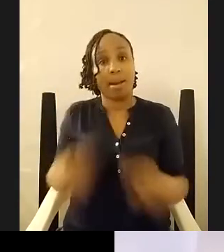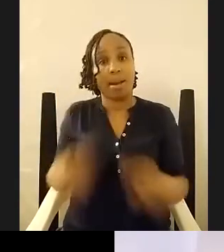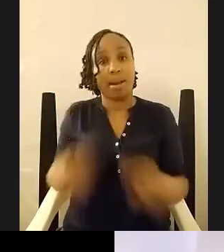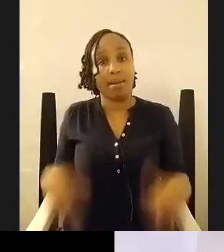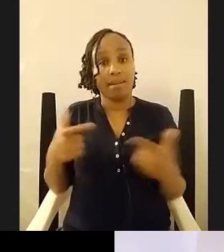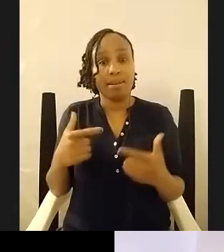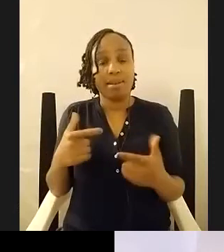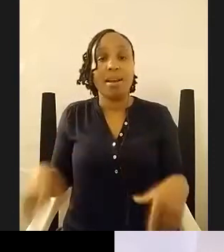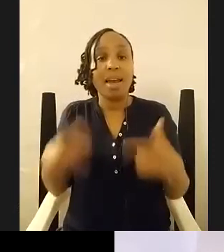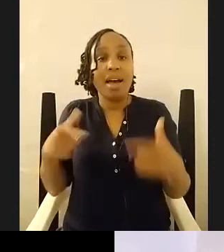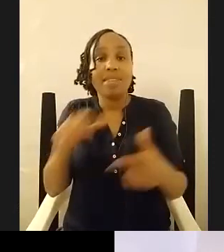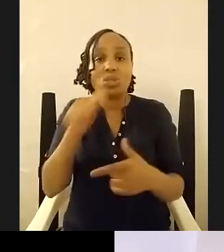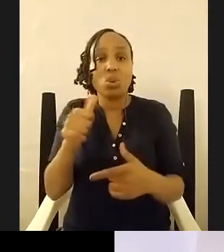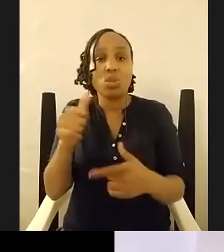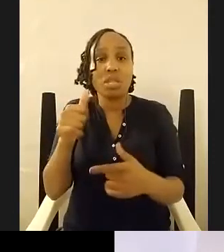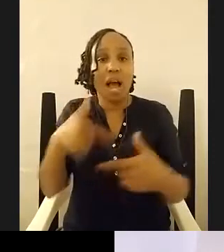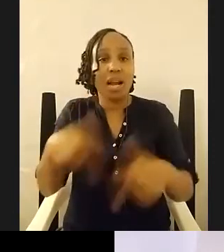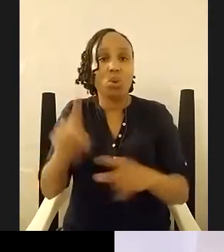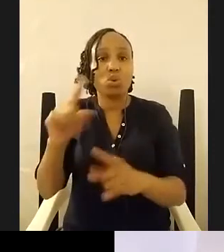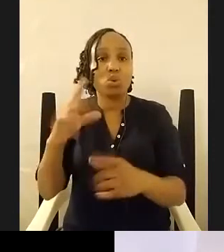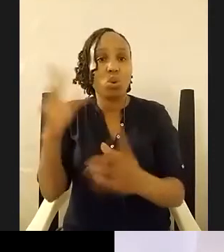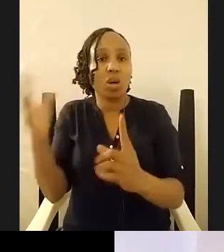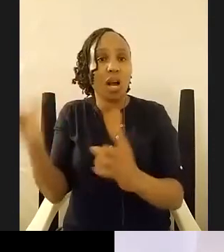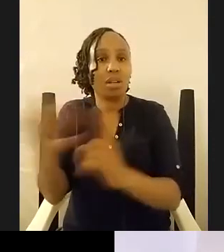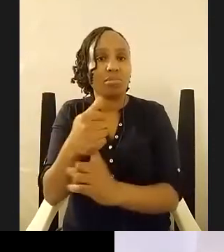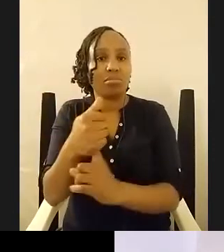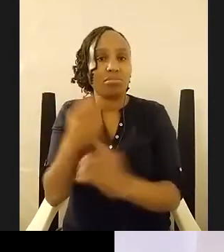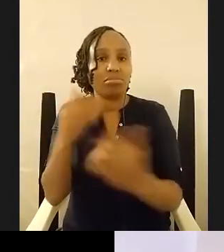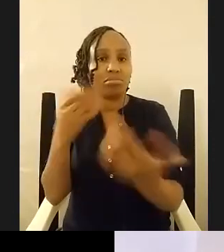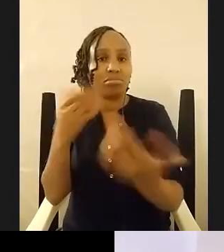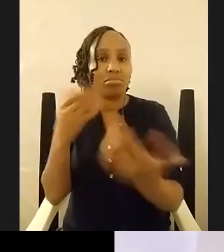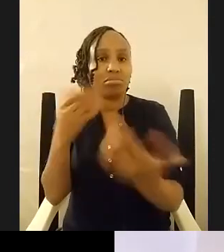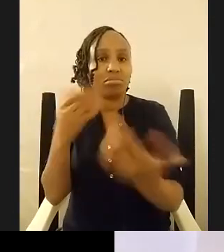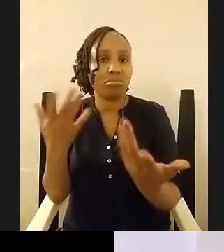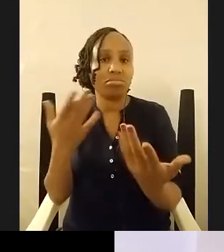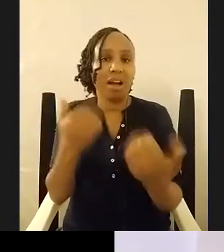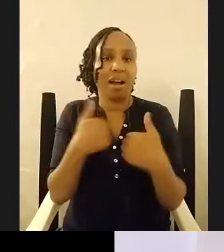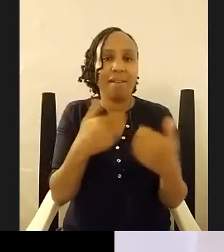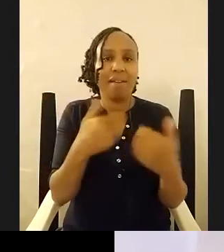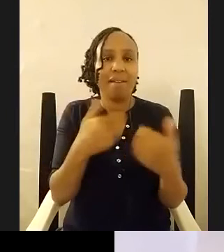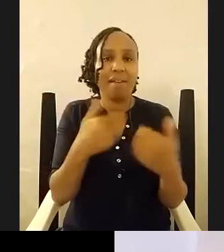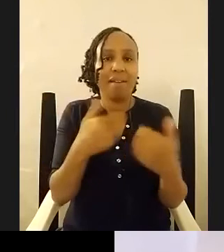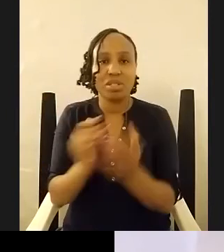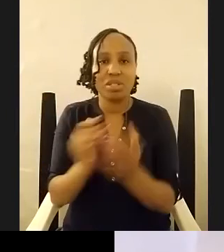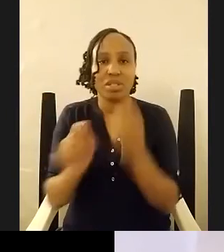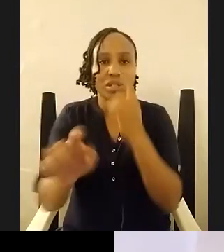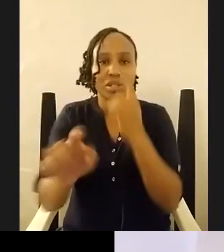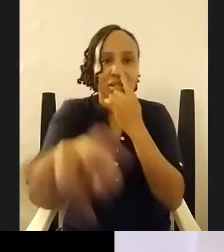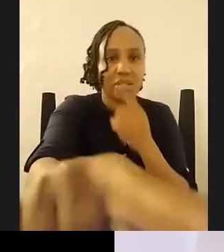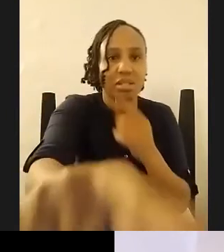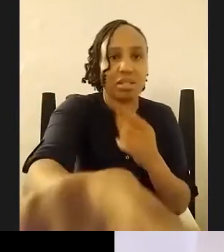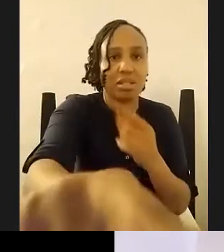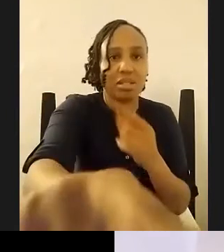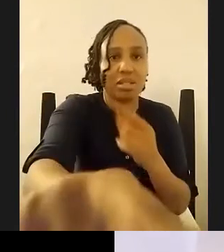conclusions or to have bars on every page to to be lyrical about particular things no real life is pretty